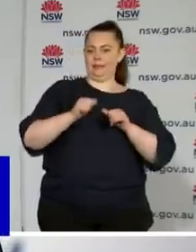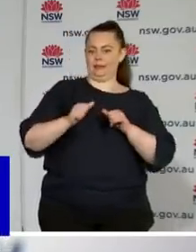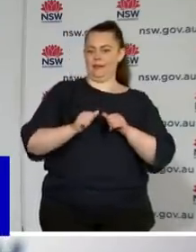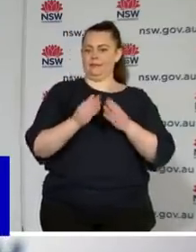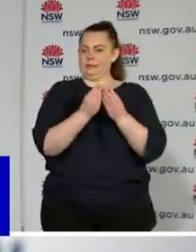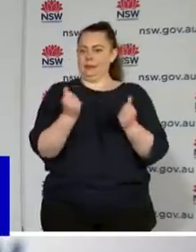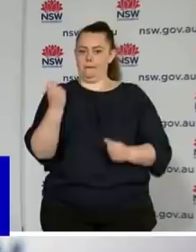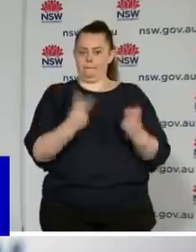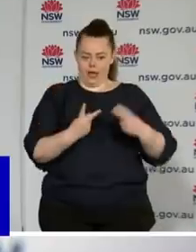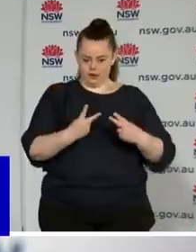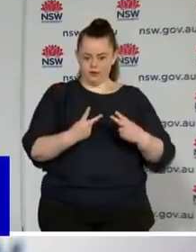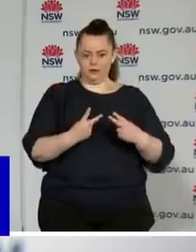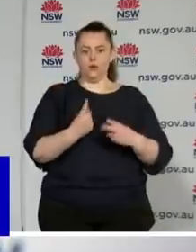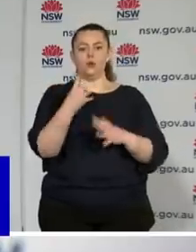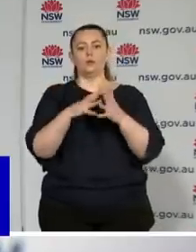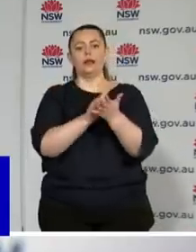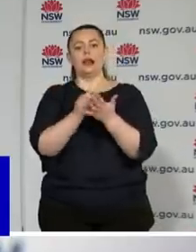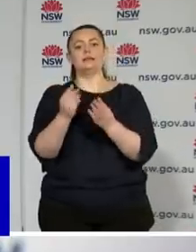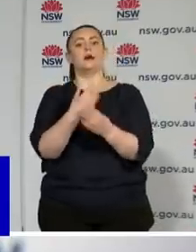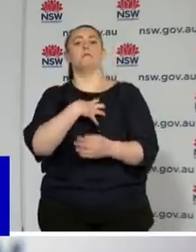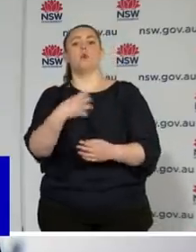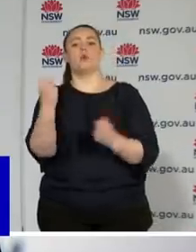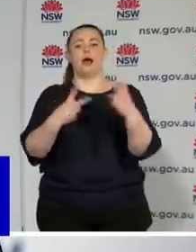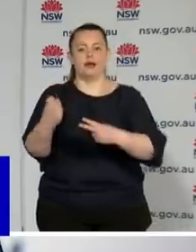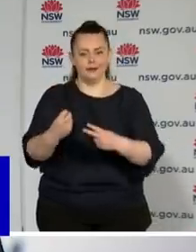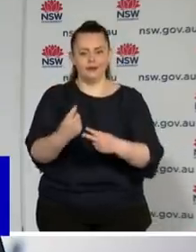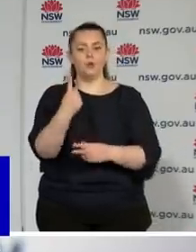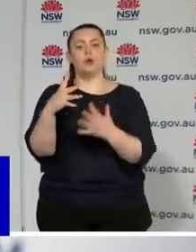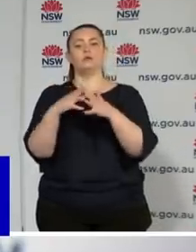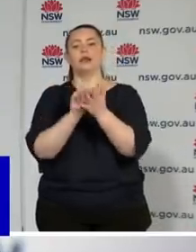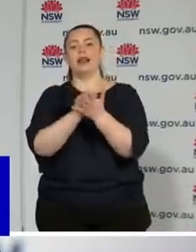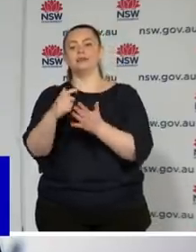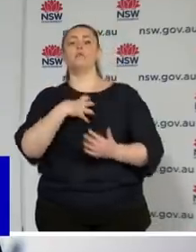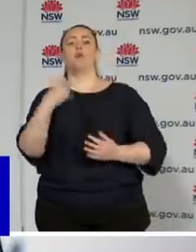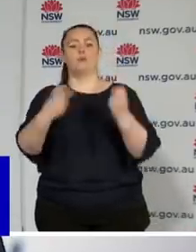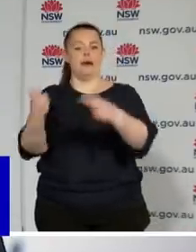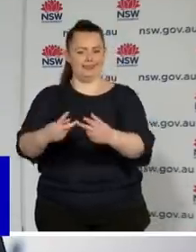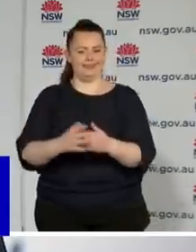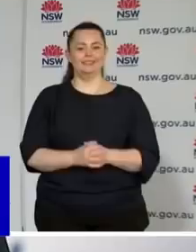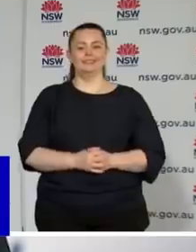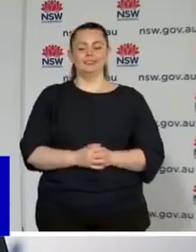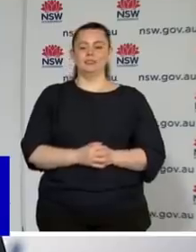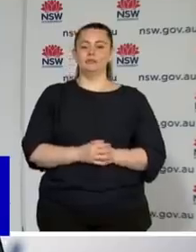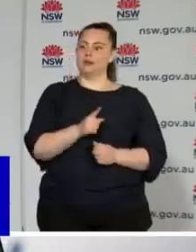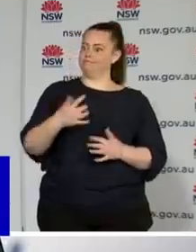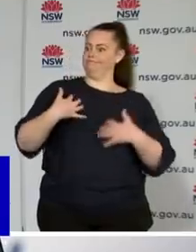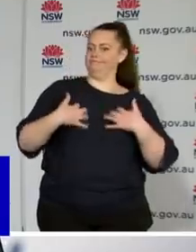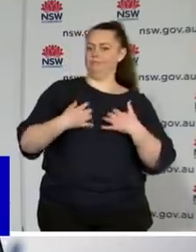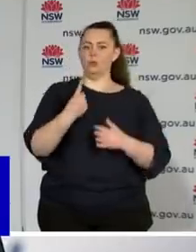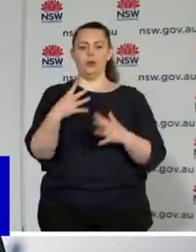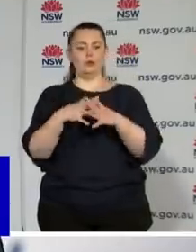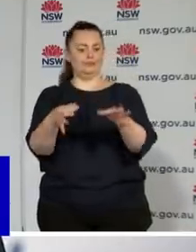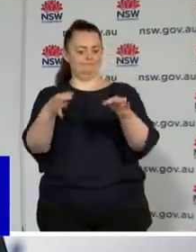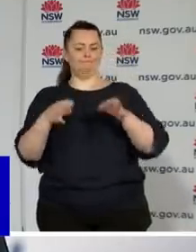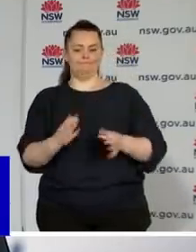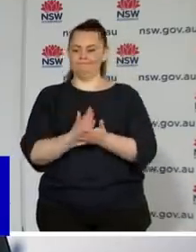what year they're in, can look forward to returning to face-to-face learning a week ahead of schedule. And obviously, the New South Wales